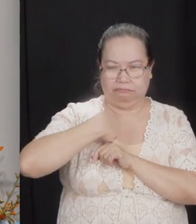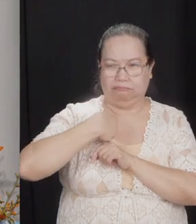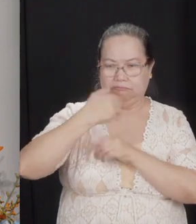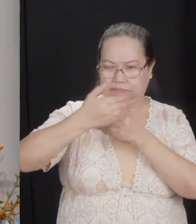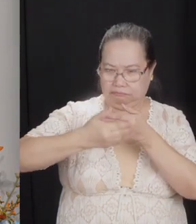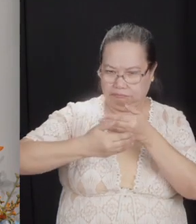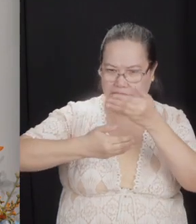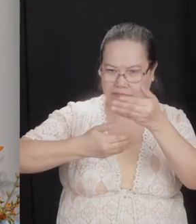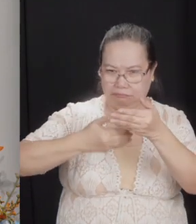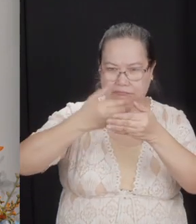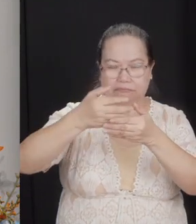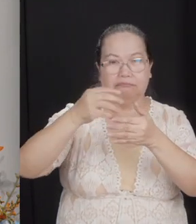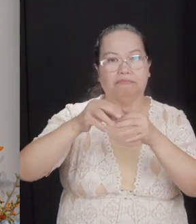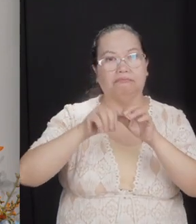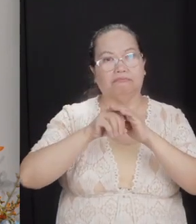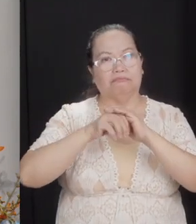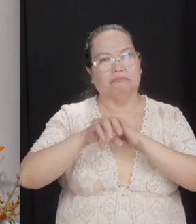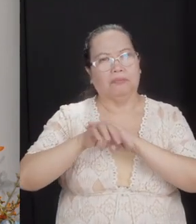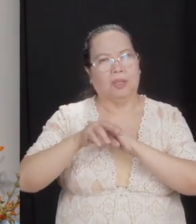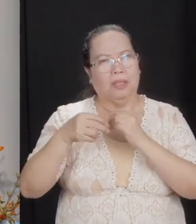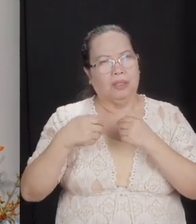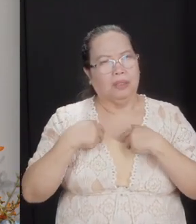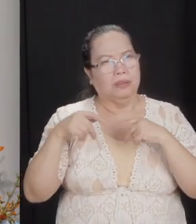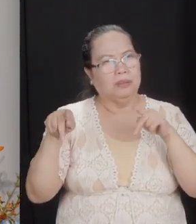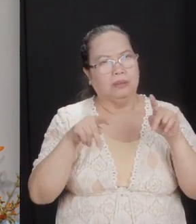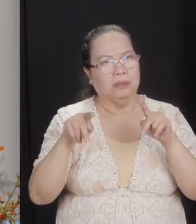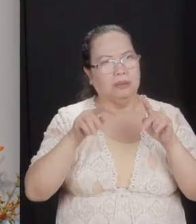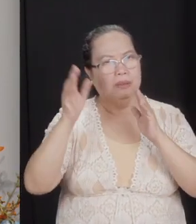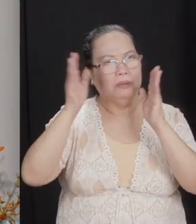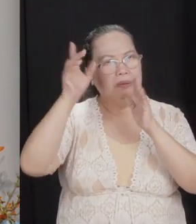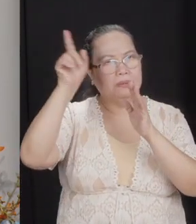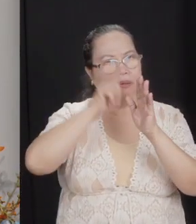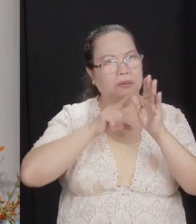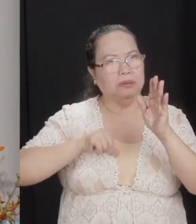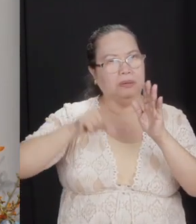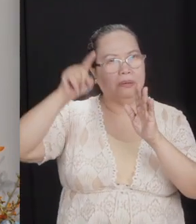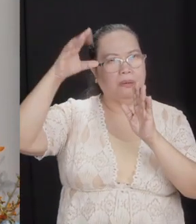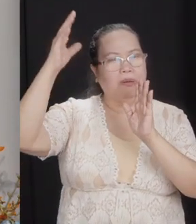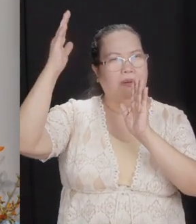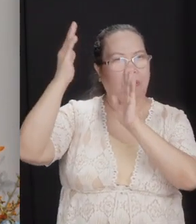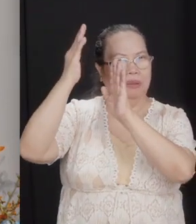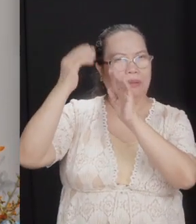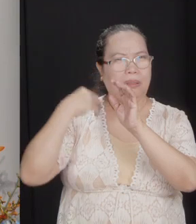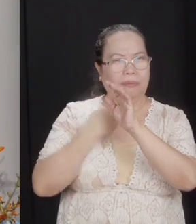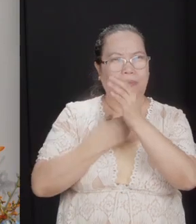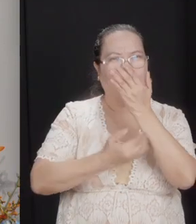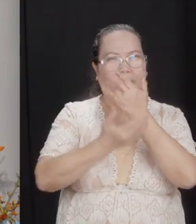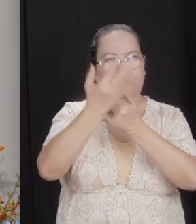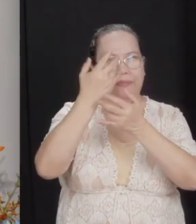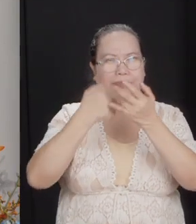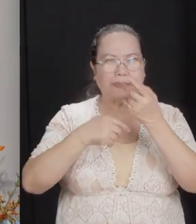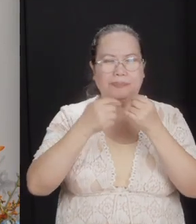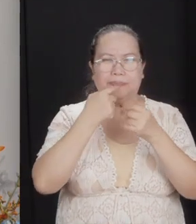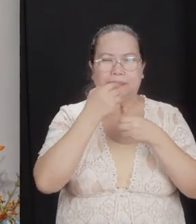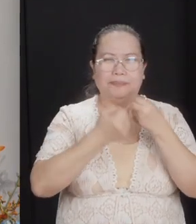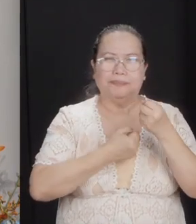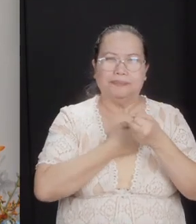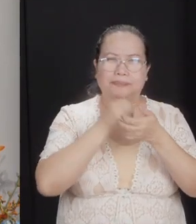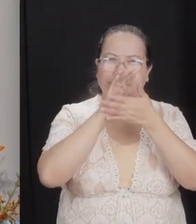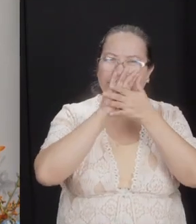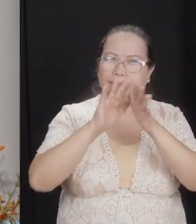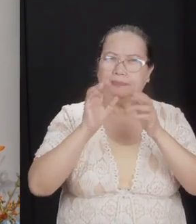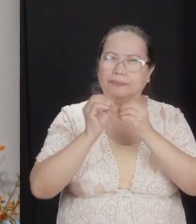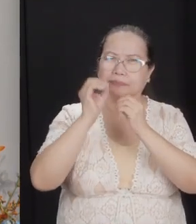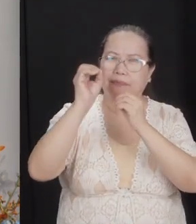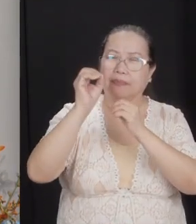us, that we do perform the service of the Lord in his presence with our burnt offerings and sacrifices and peace offerings.